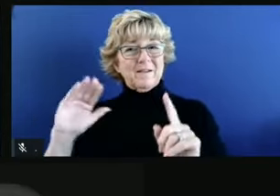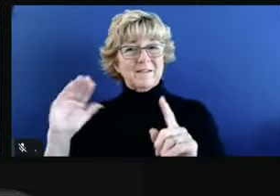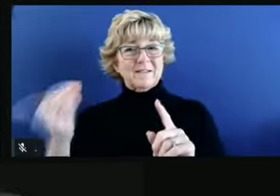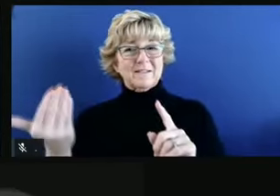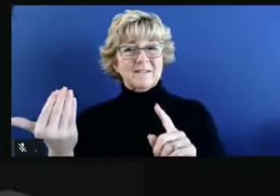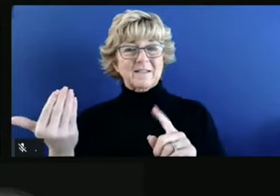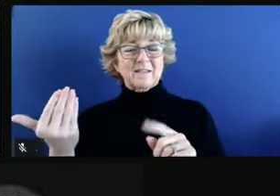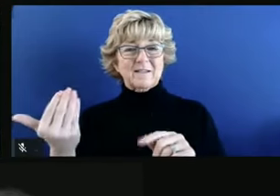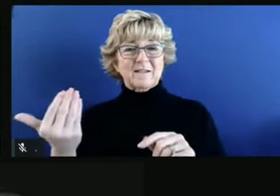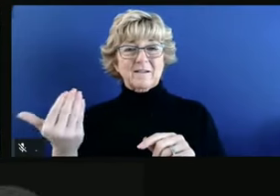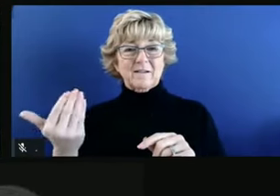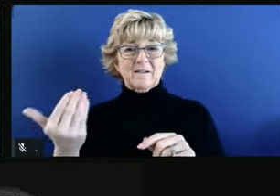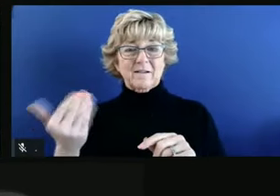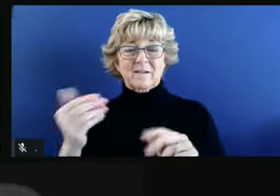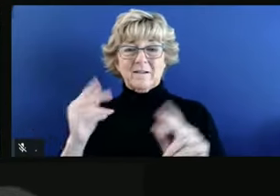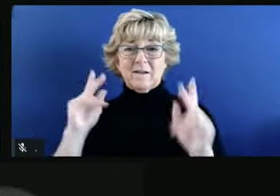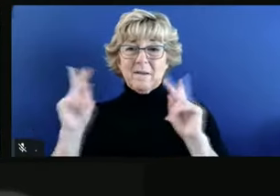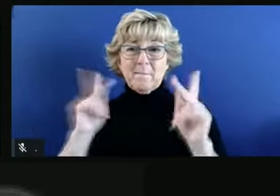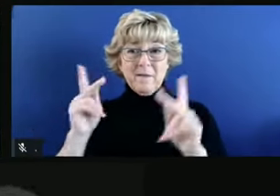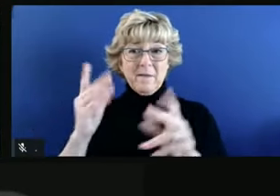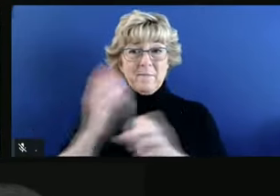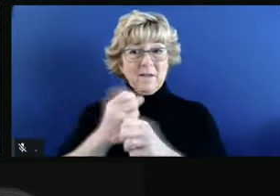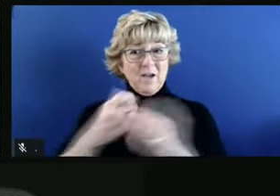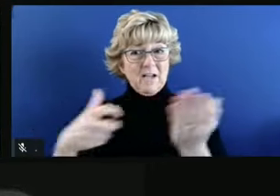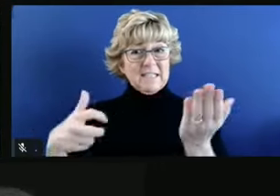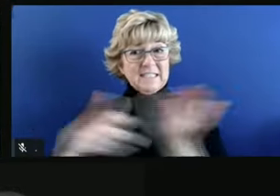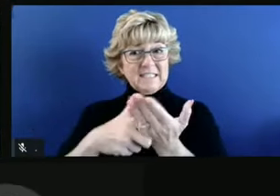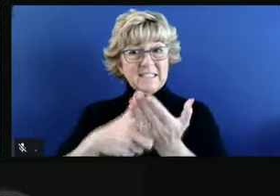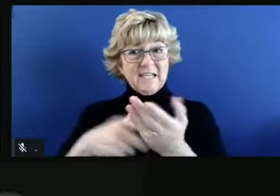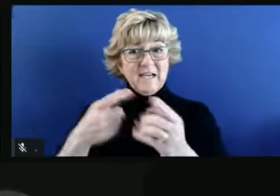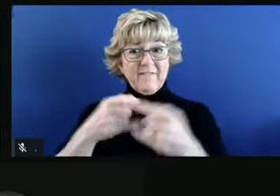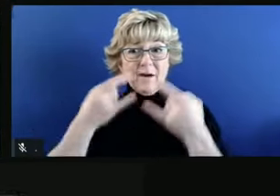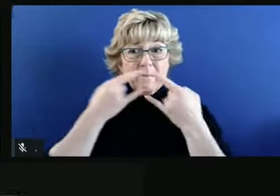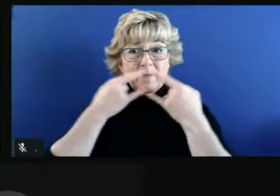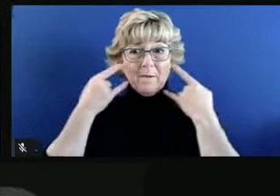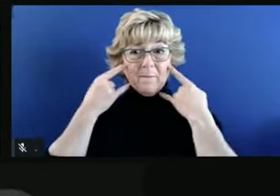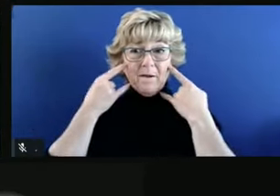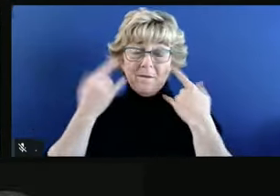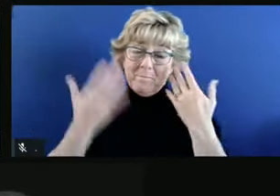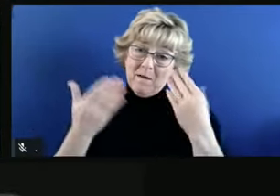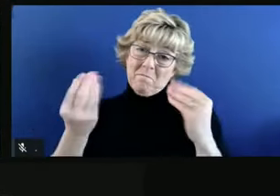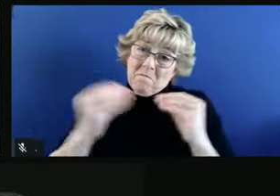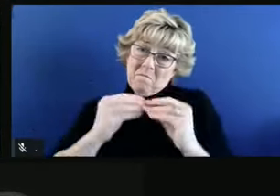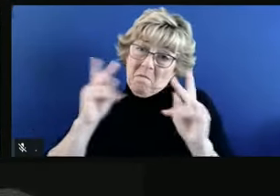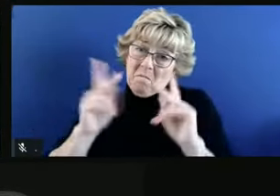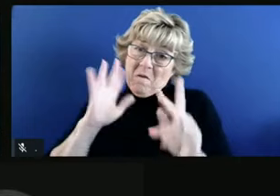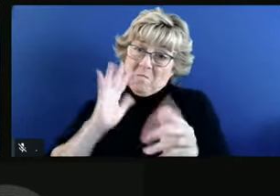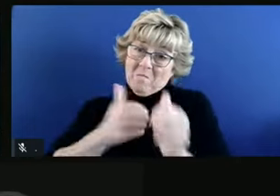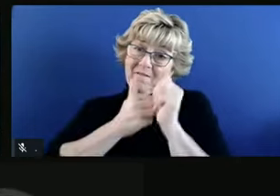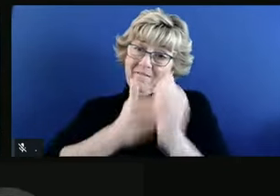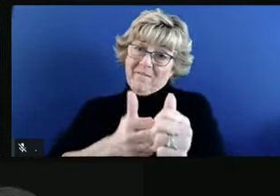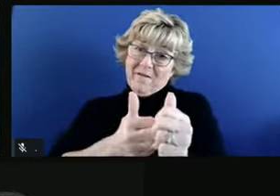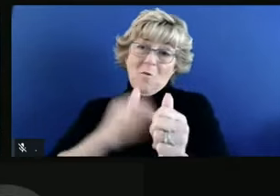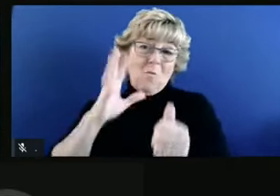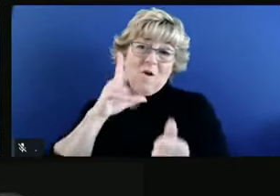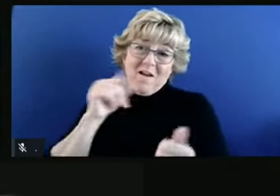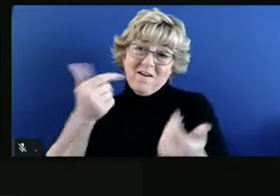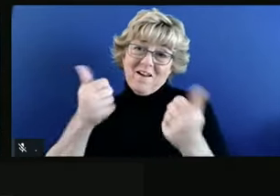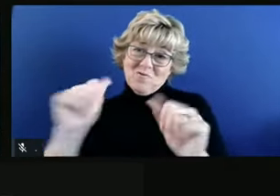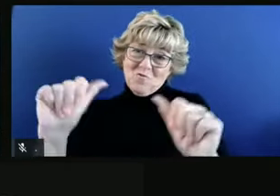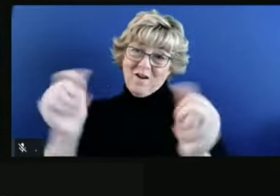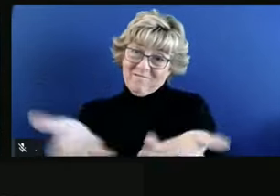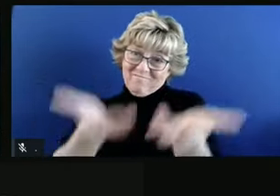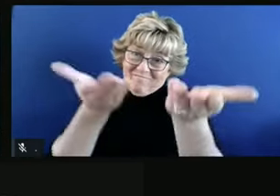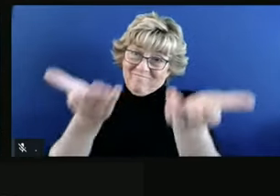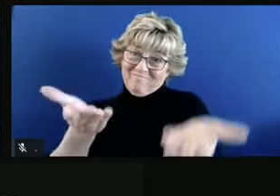people started getting tickets for not wearing masks, that a lot more people might comply. So I'm wondering why not try that. Thank you.